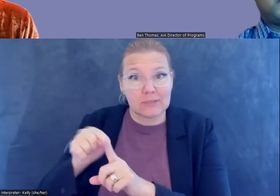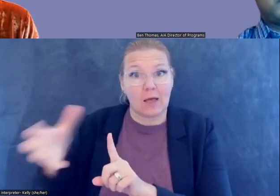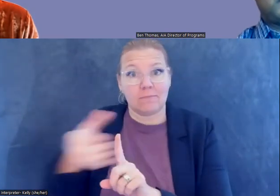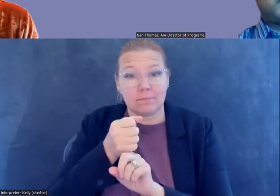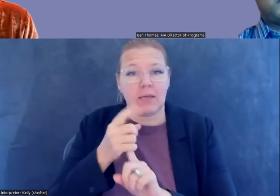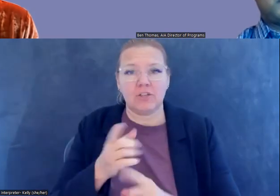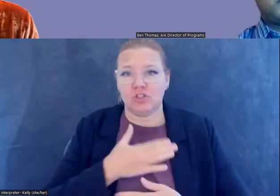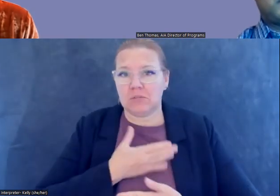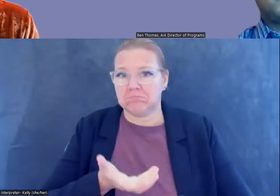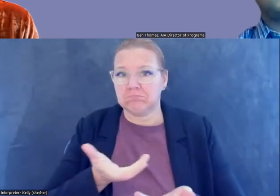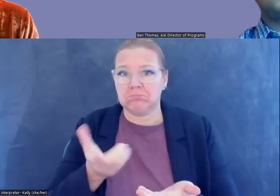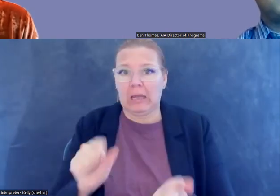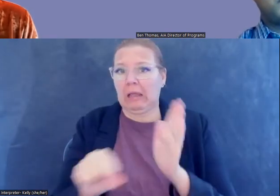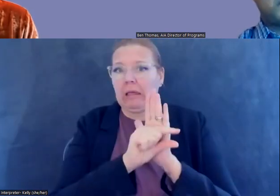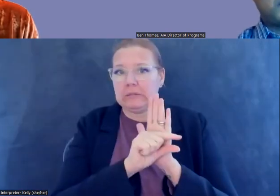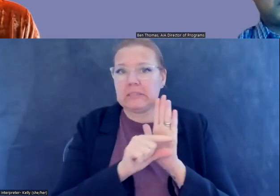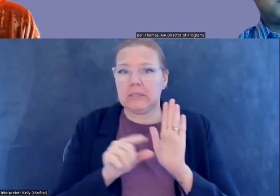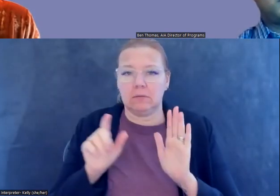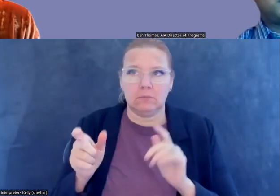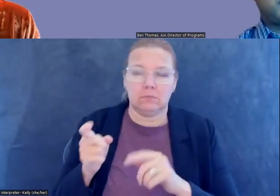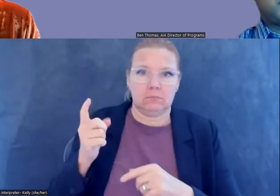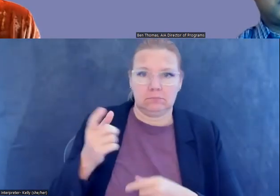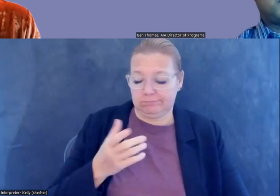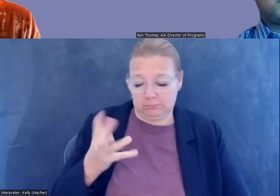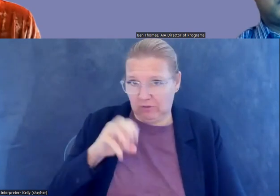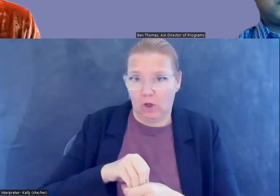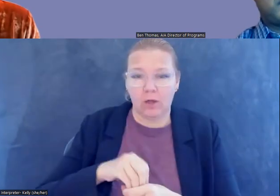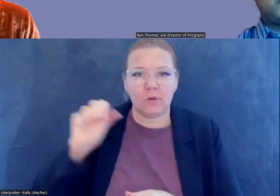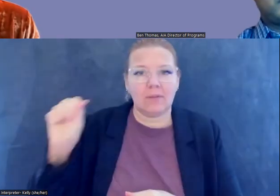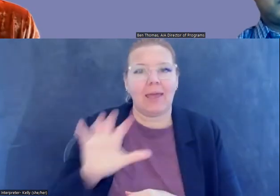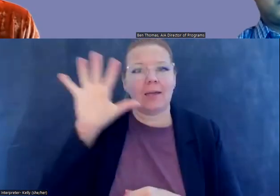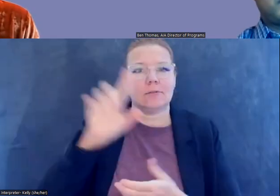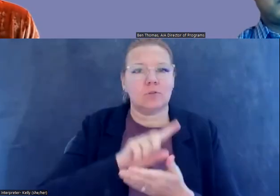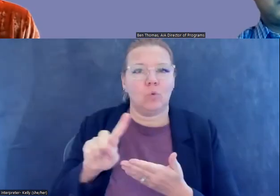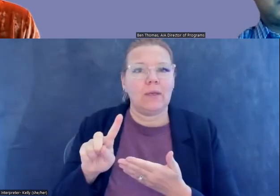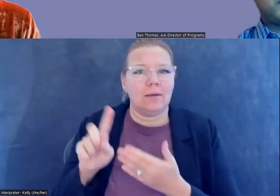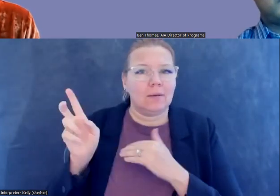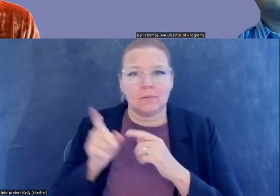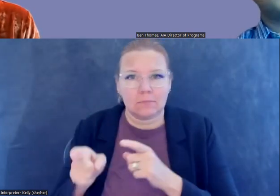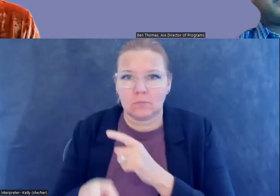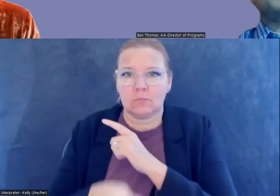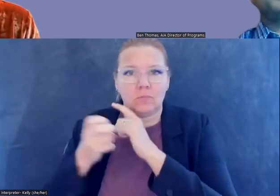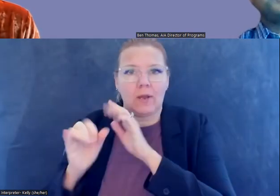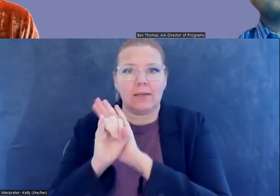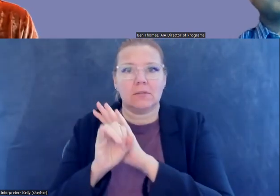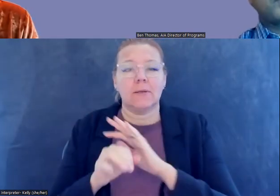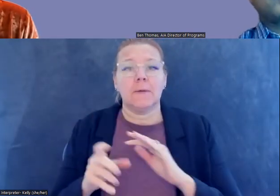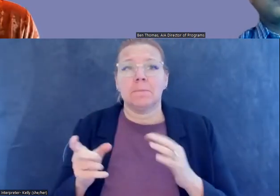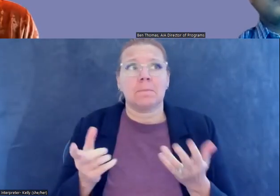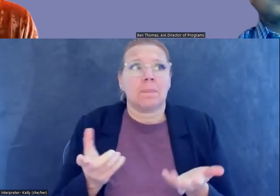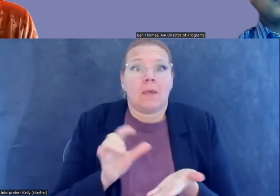charges coming out of the Asia Week raids and described it as a conspiracy of the willing, which